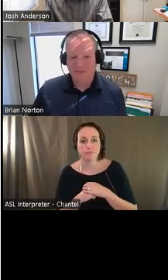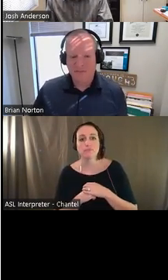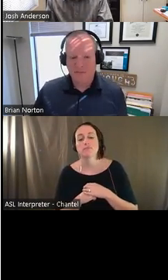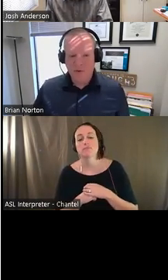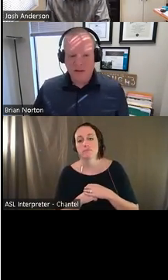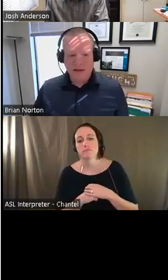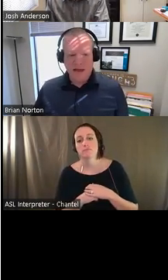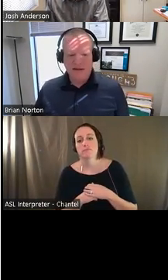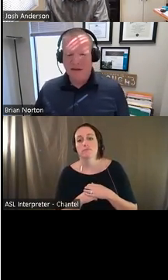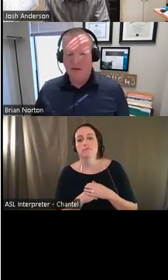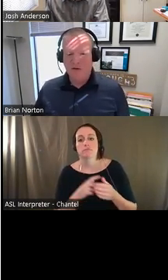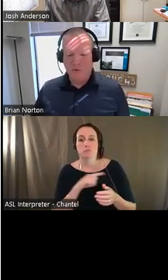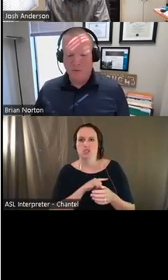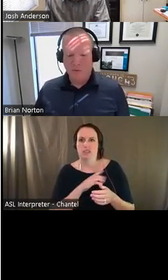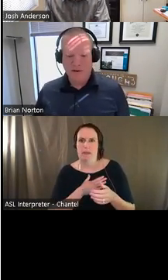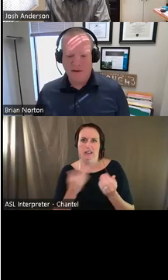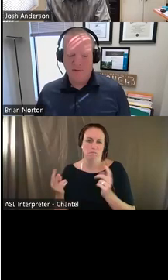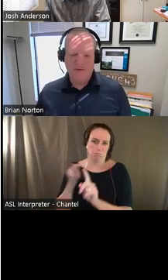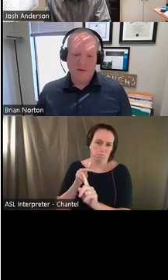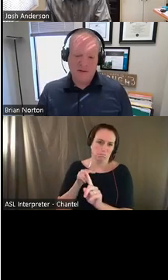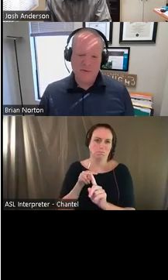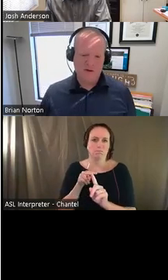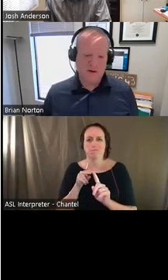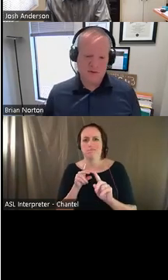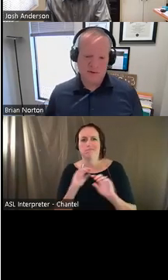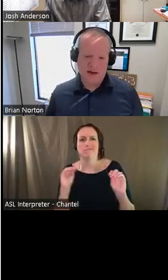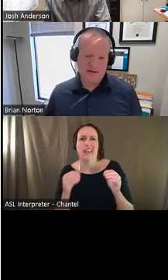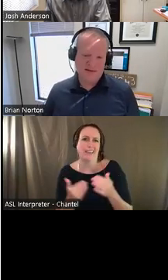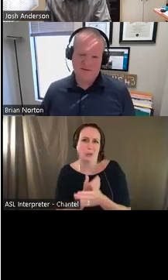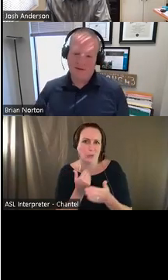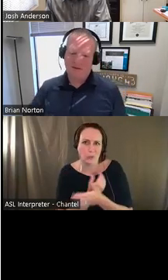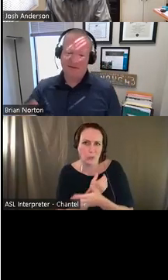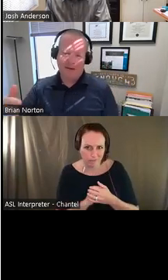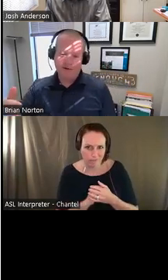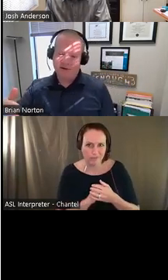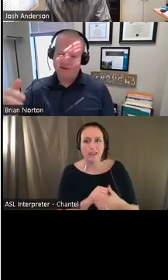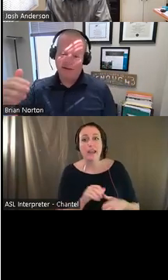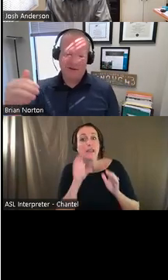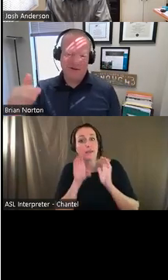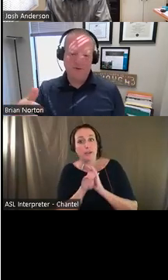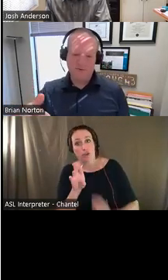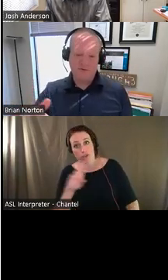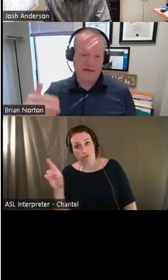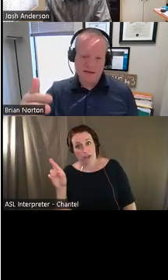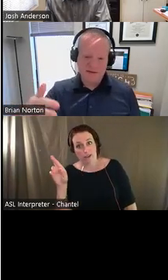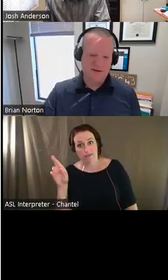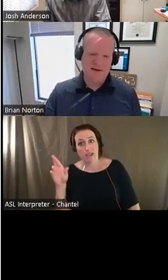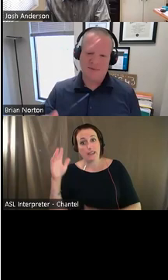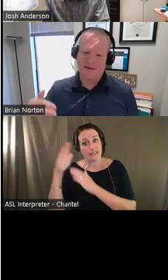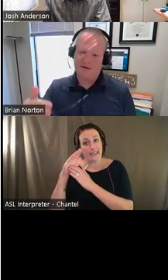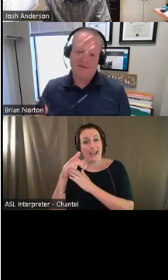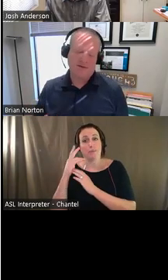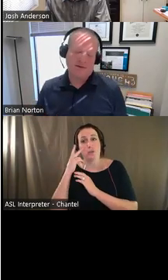isn't really anything new. If you look at the picture on the right, if you look at the top, you're going to see goose or geese.